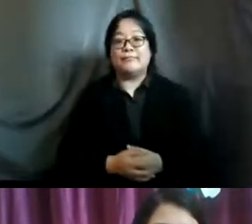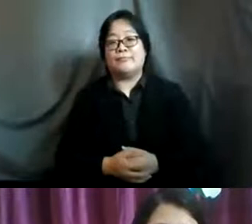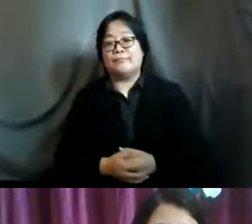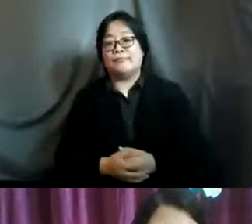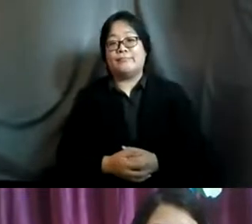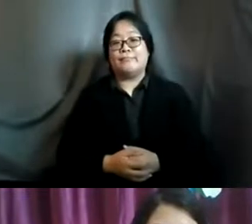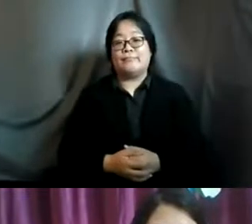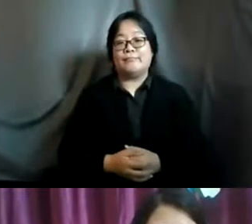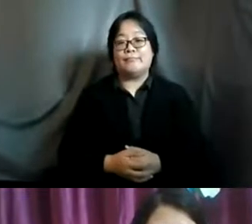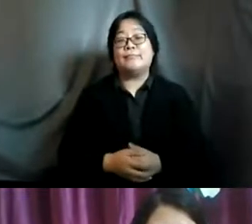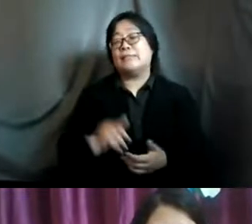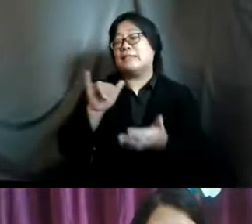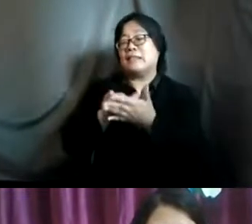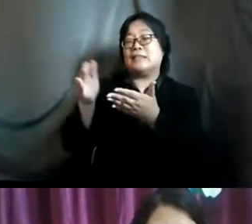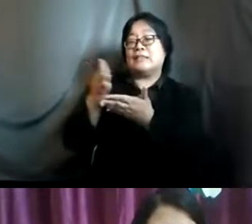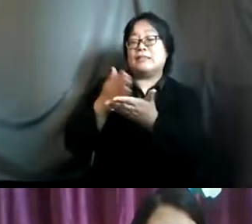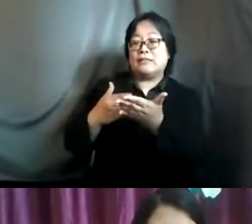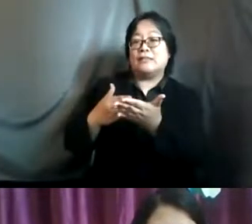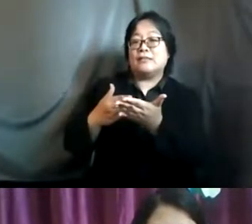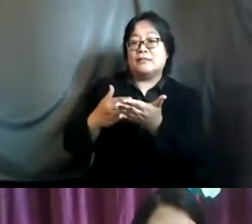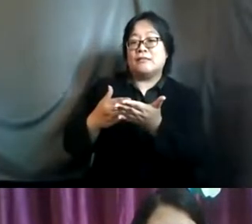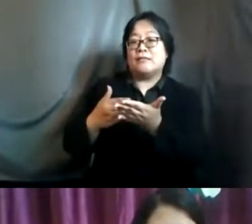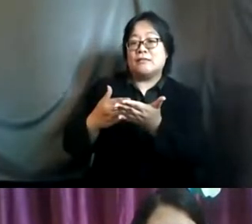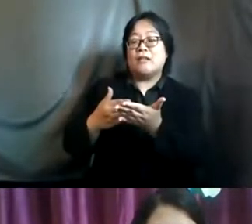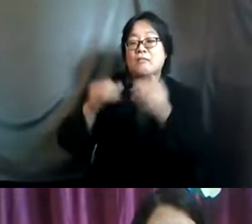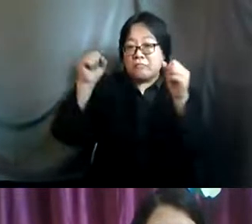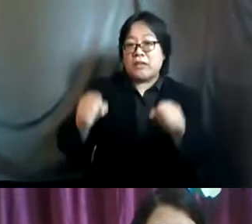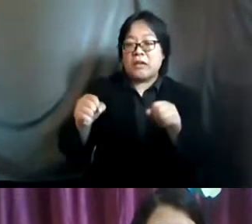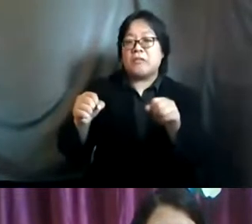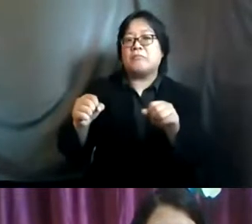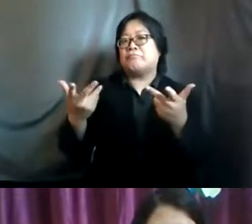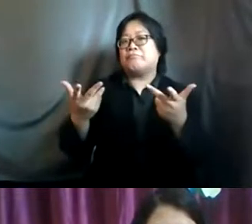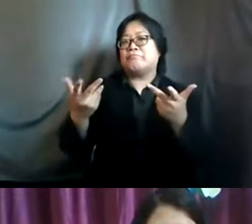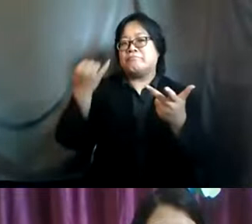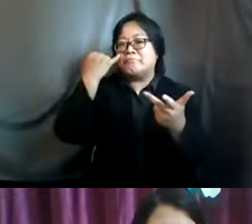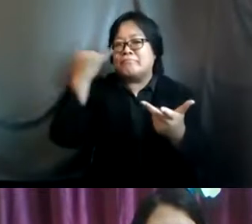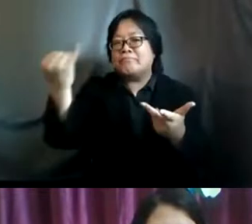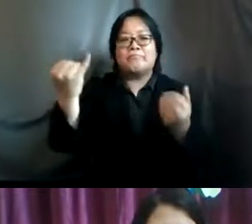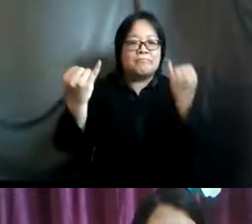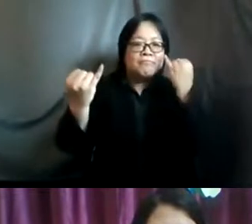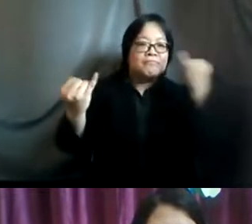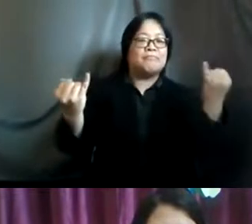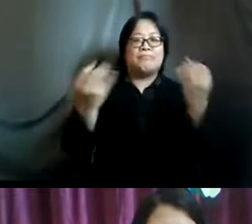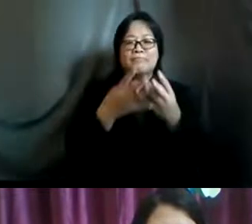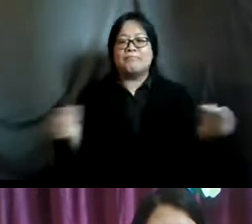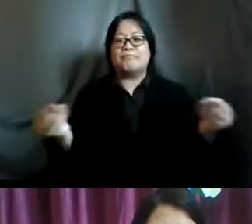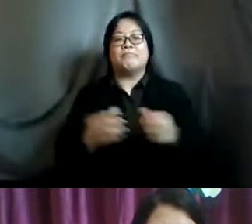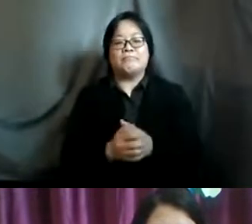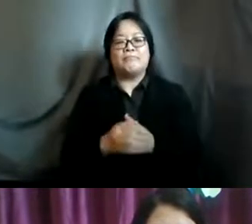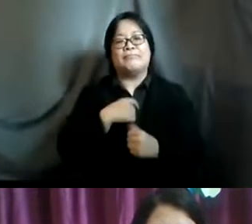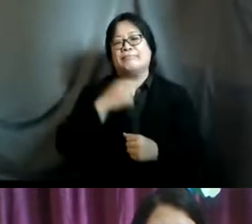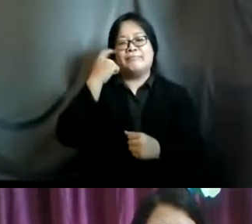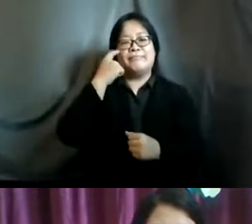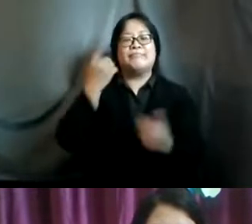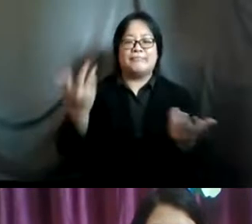where uh some of uh the dots can be connected between um all three um i feel like uh definitely uh